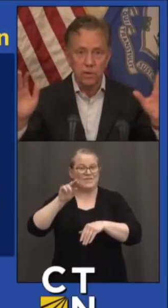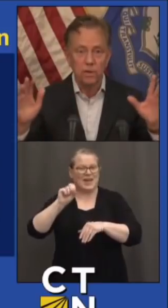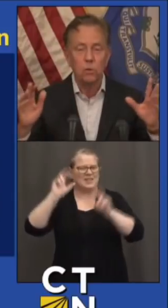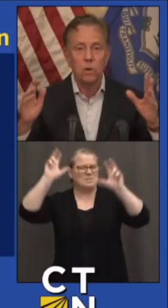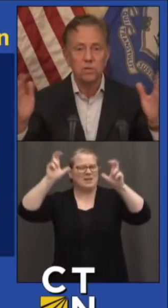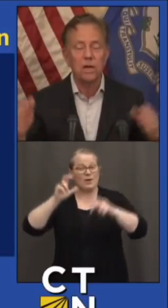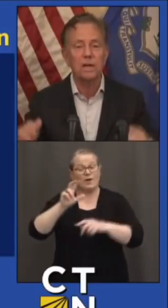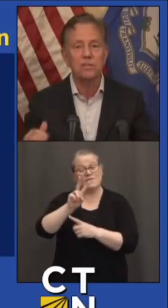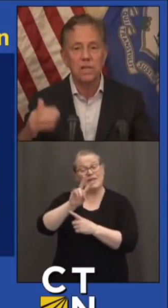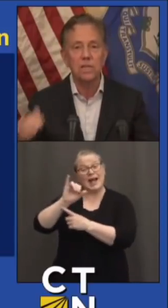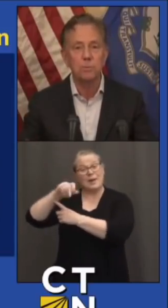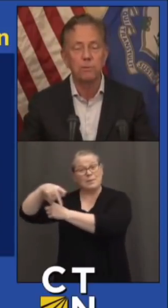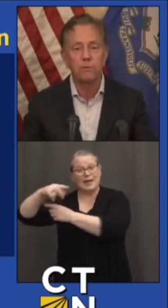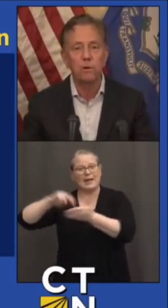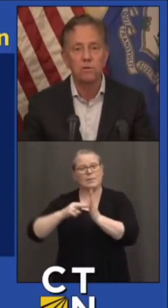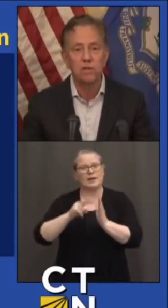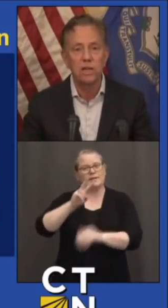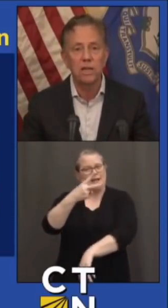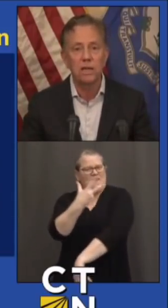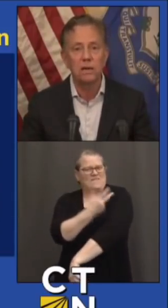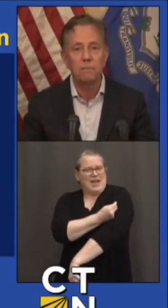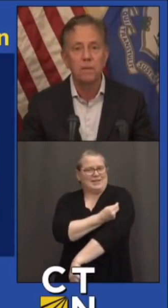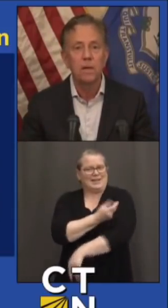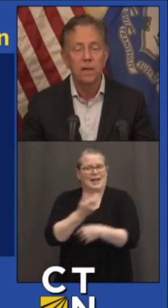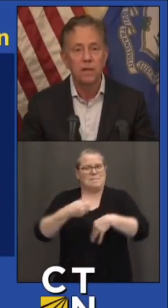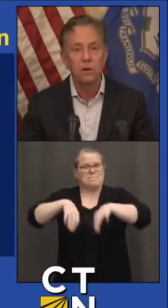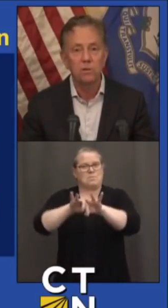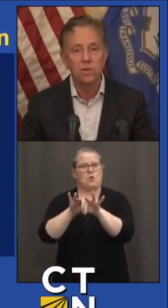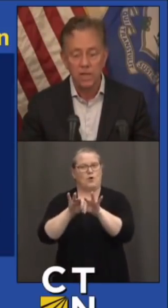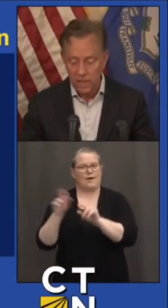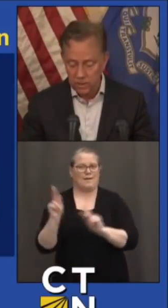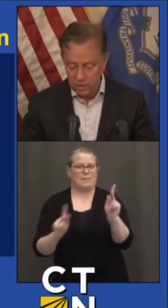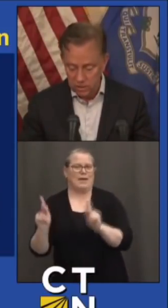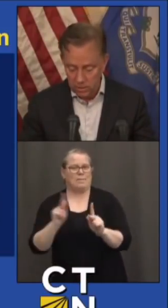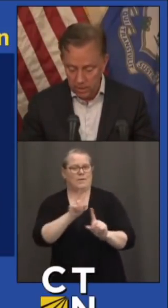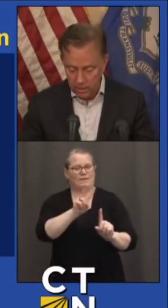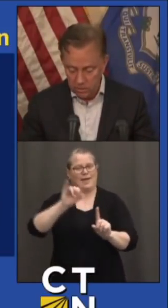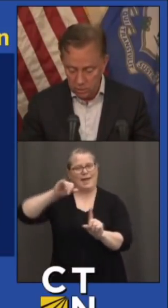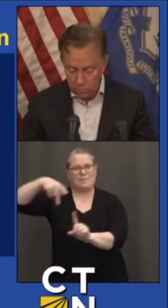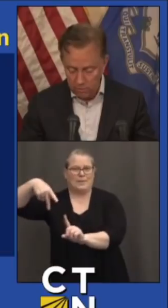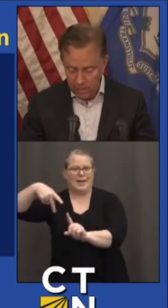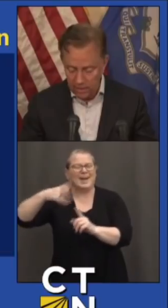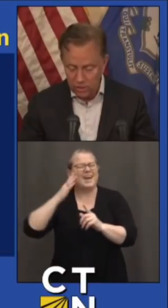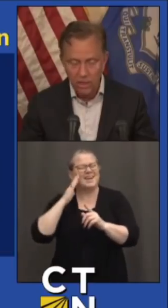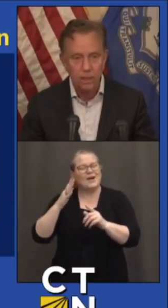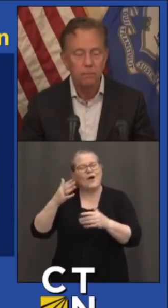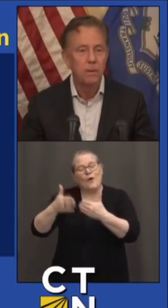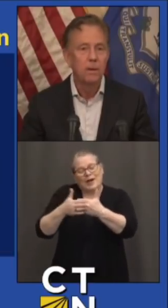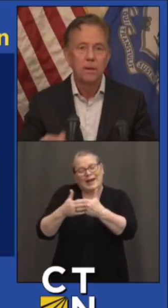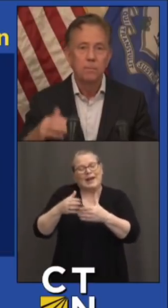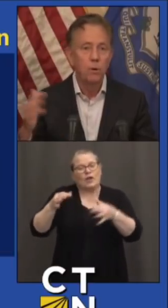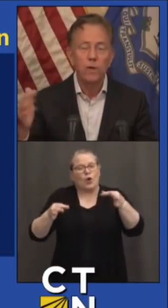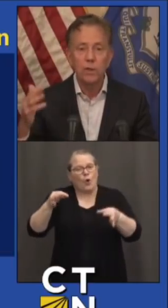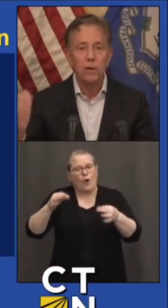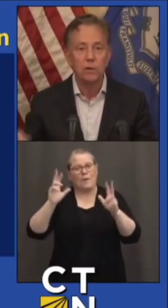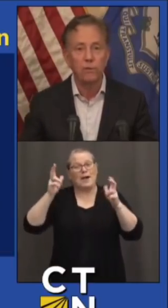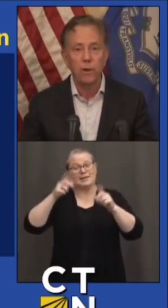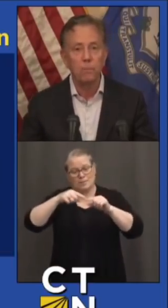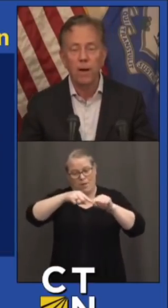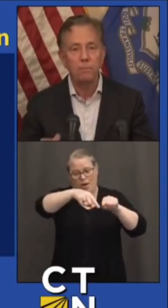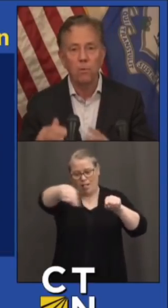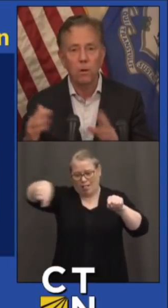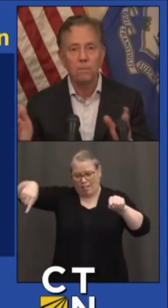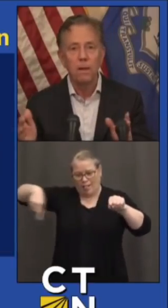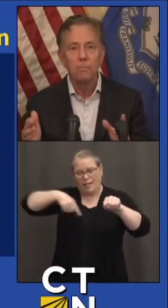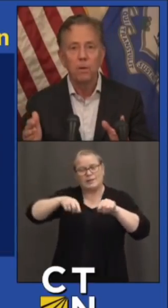are the sort of courtside seats, preferred seating. And, you know, you're sitting next to somebody else who's been vaccinated. Movie theaters.